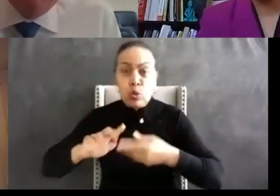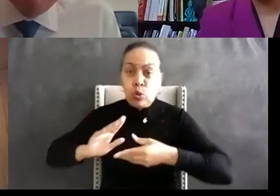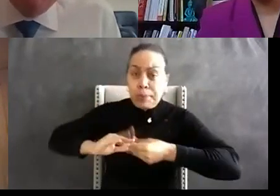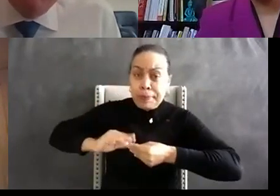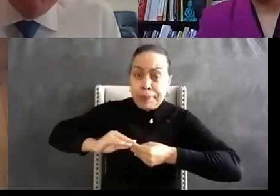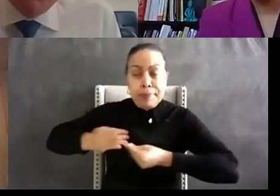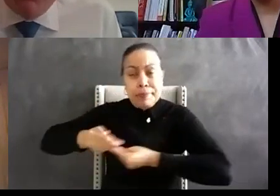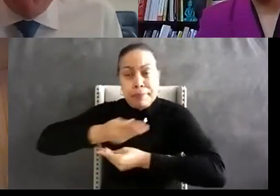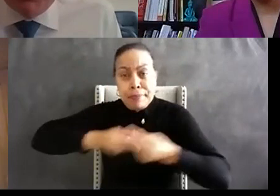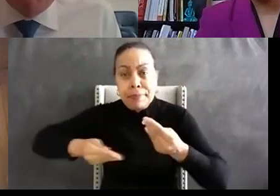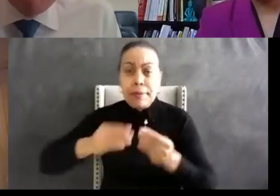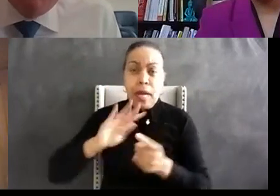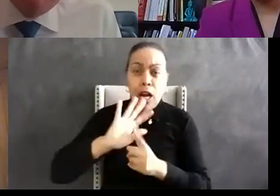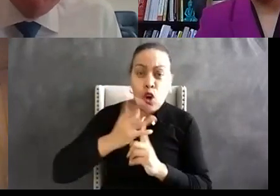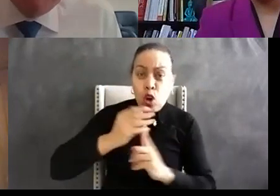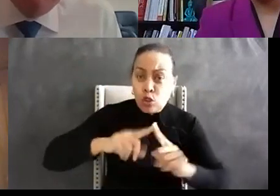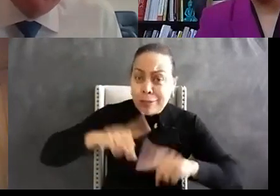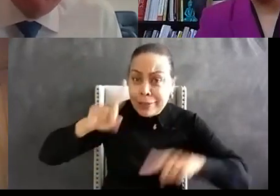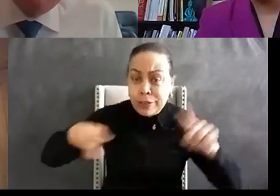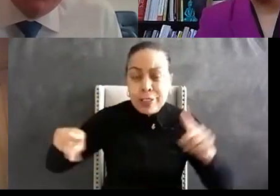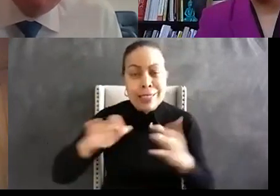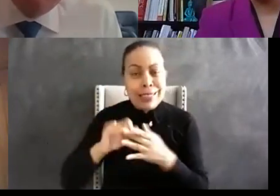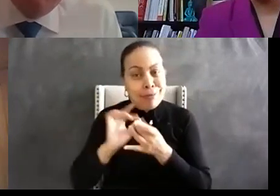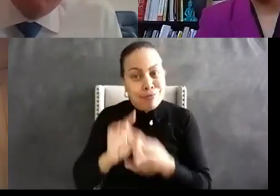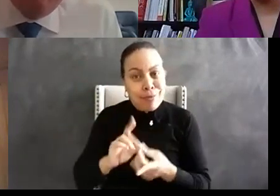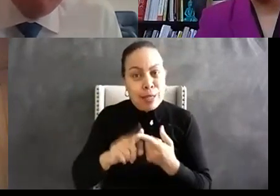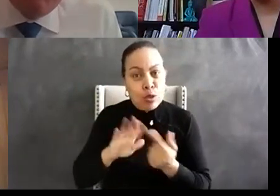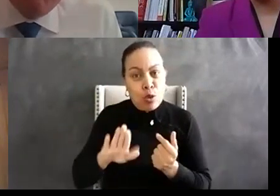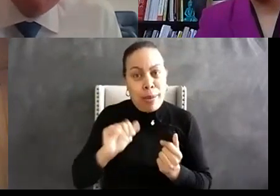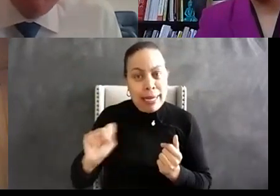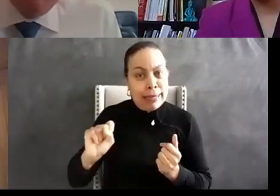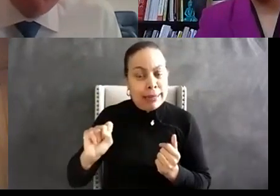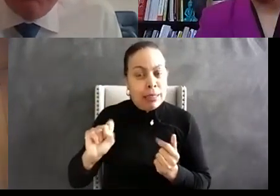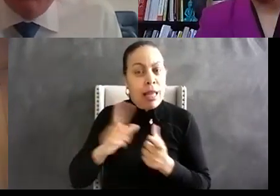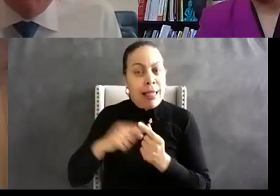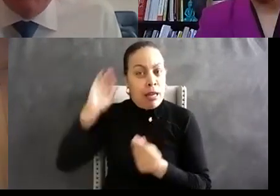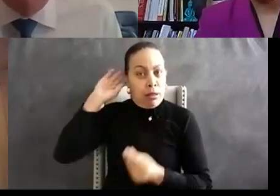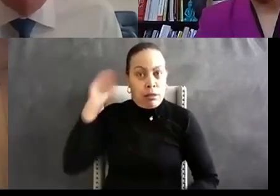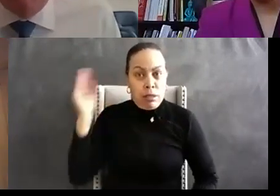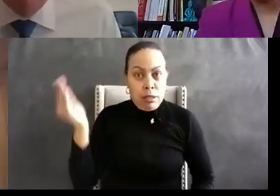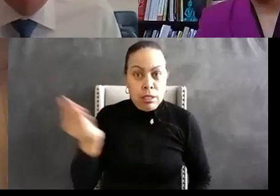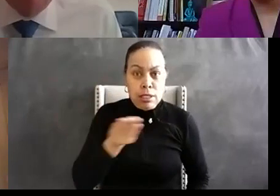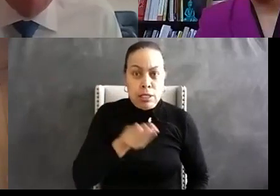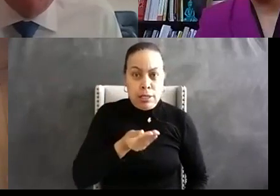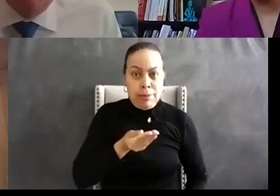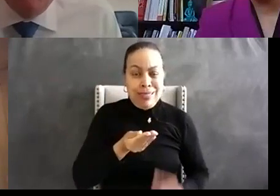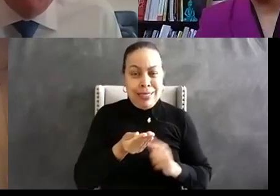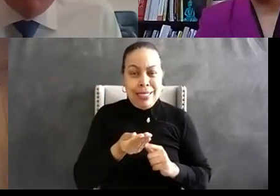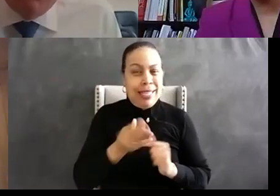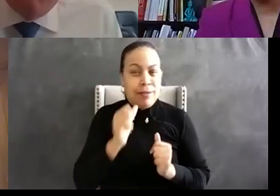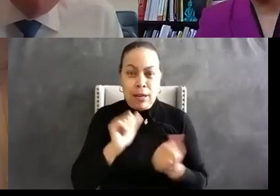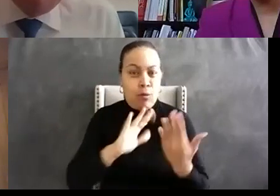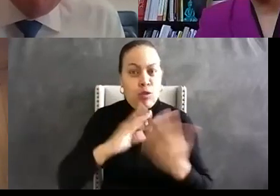differences that that we all make up our biases make us make us more conscious of it but if it's not approached properly and I've experienced those where